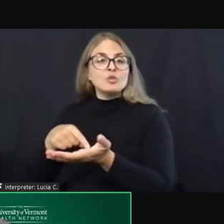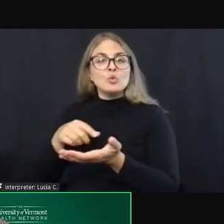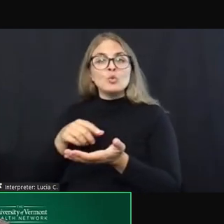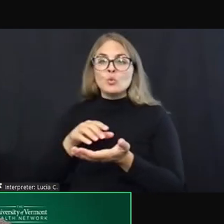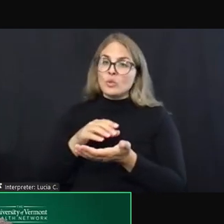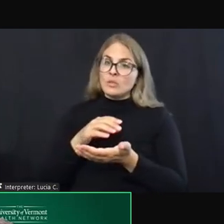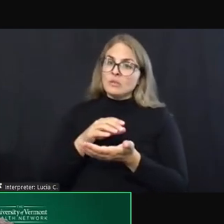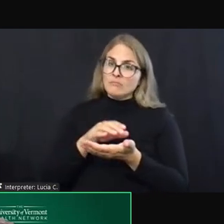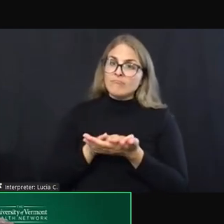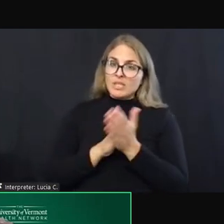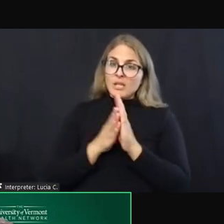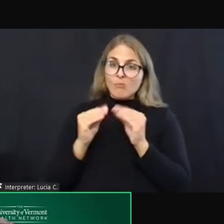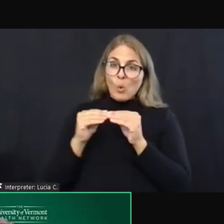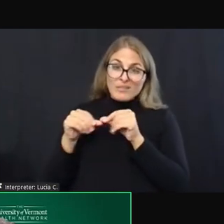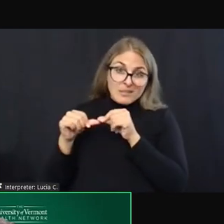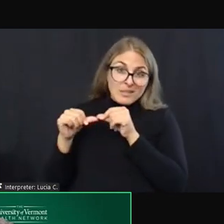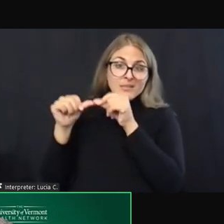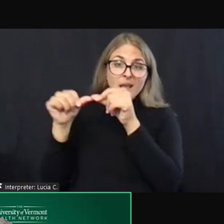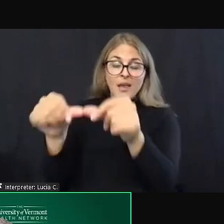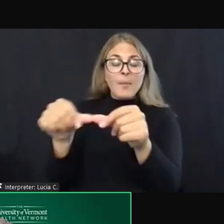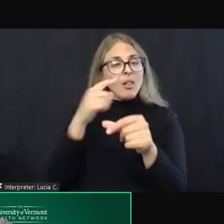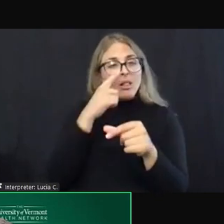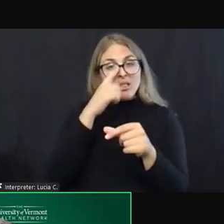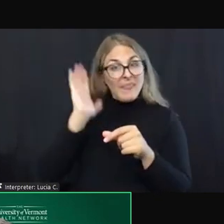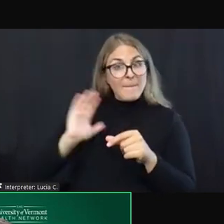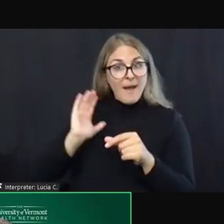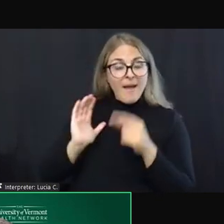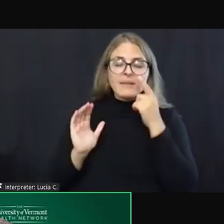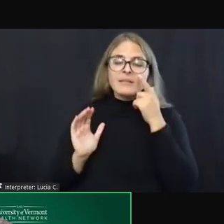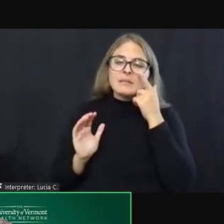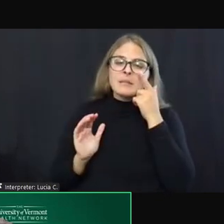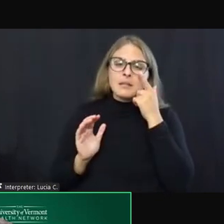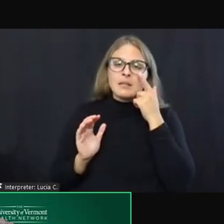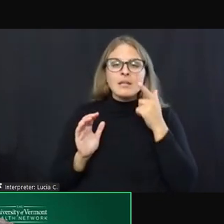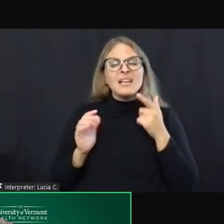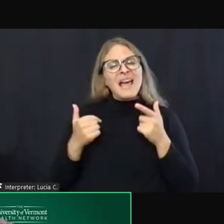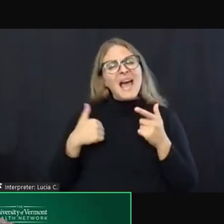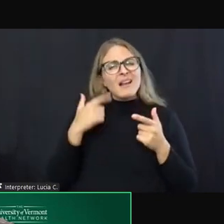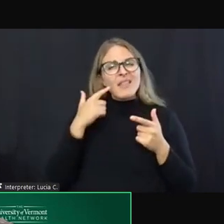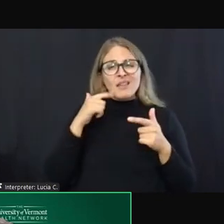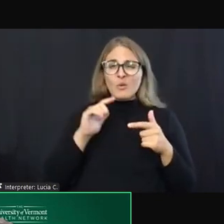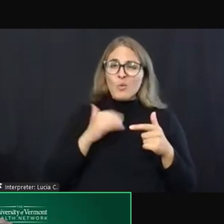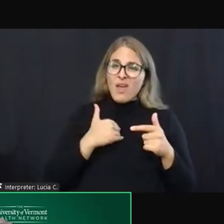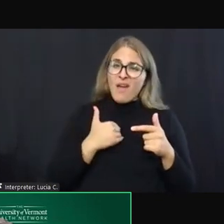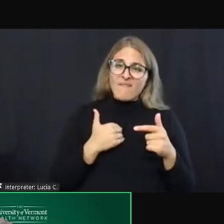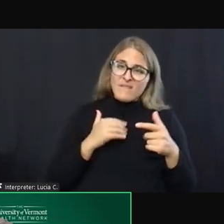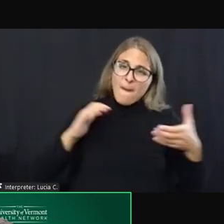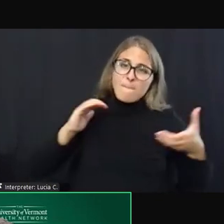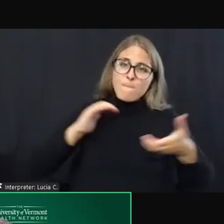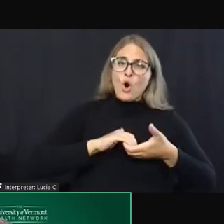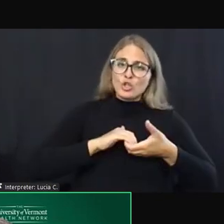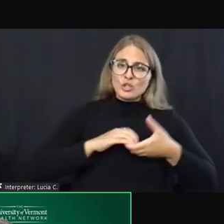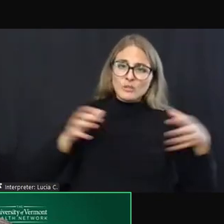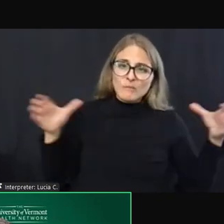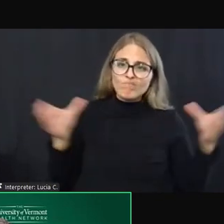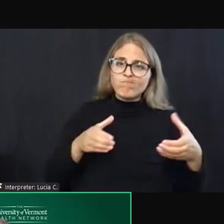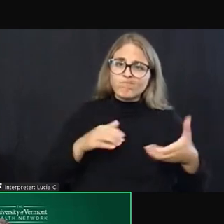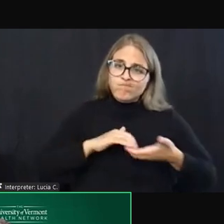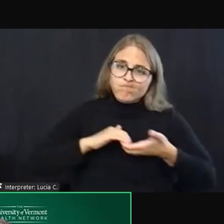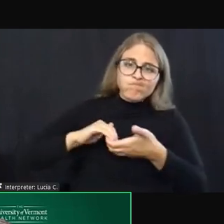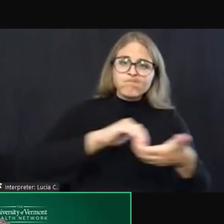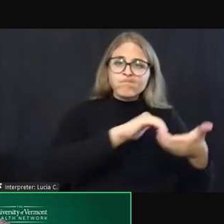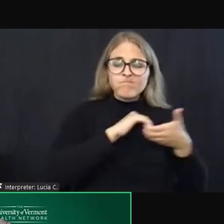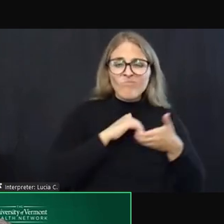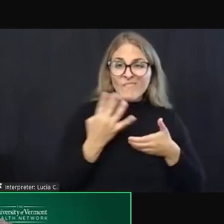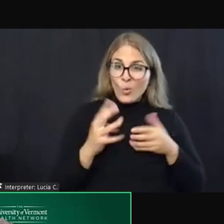wouldn't have been thought to be sustainable. And I think especially there's a strength in the partnership among these groups